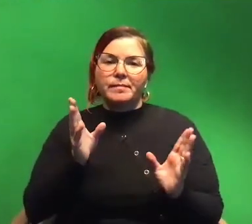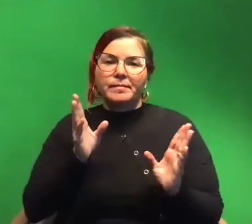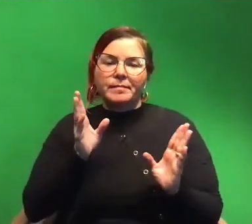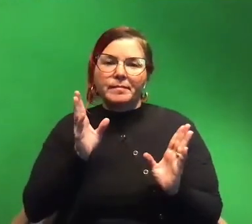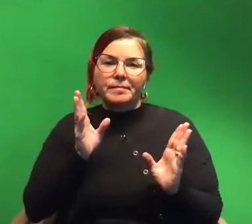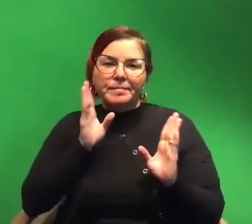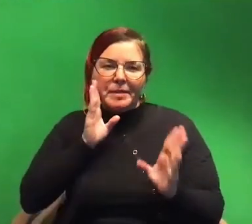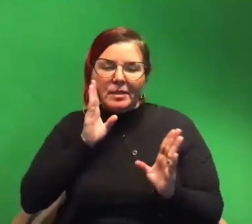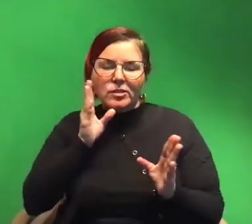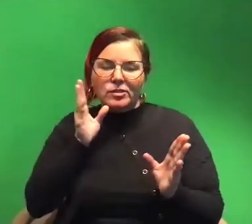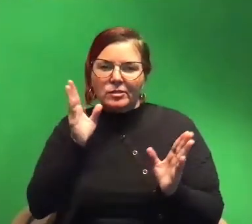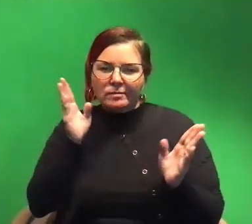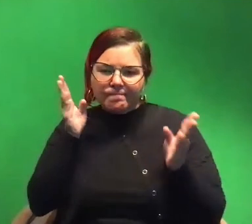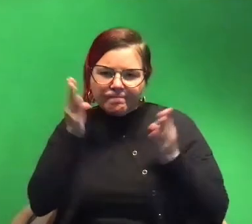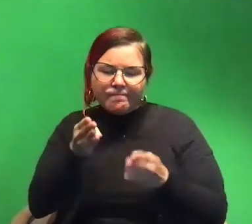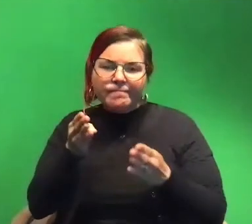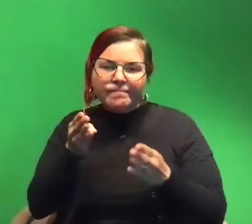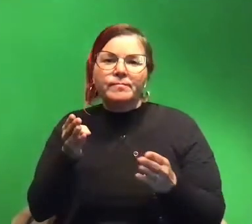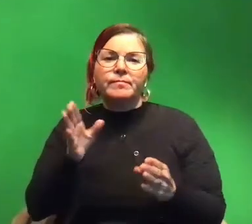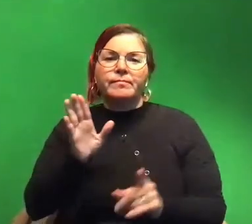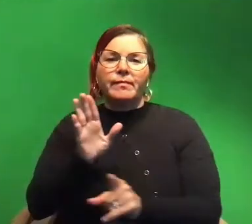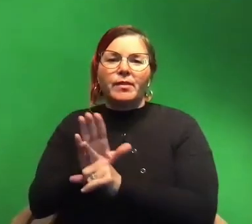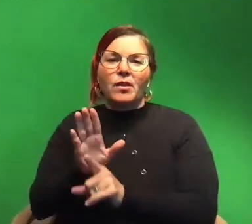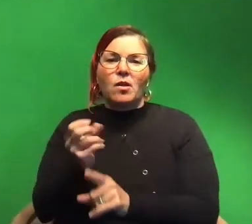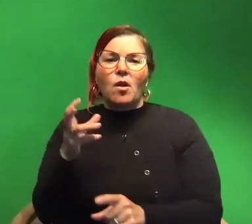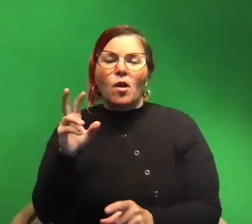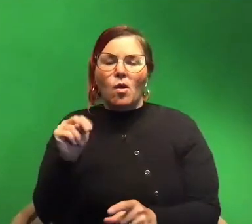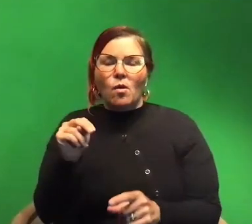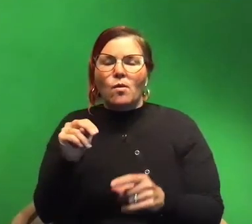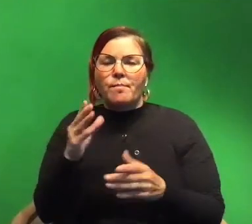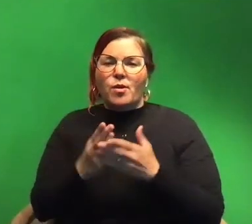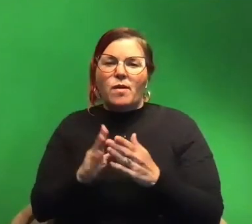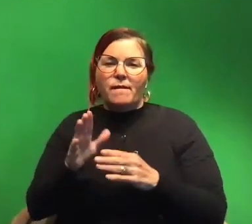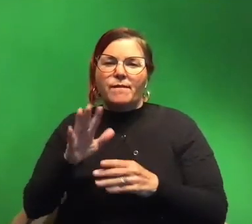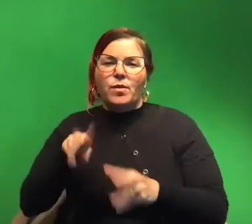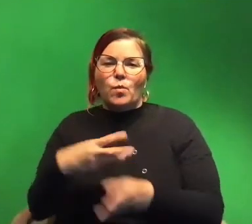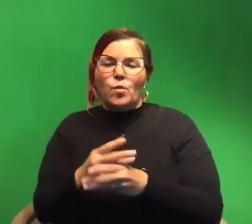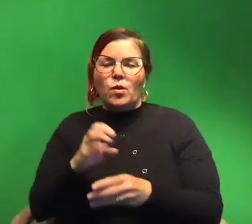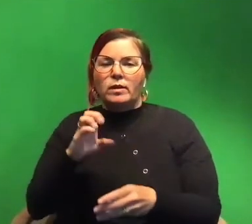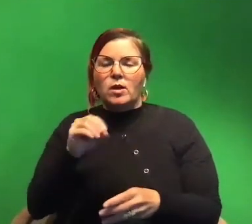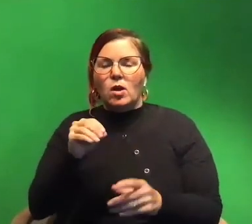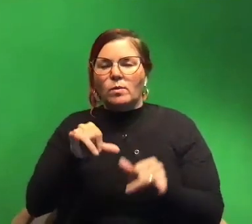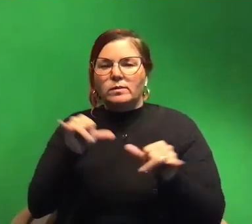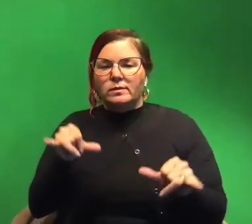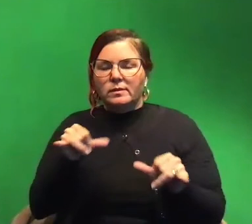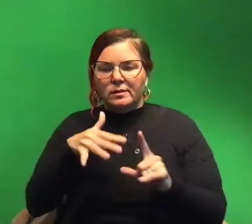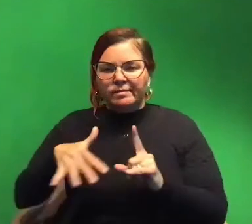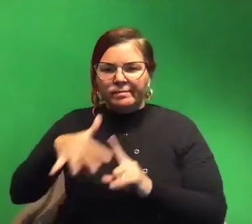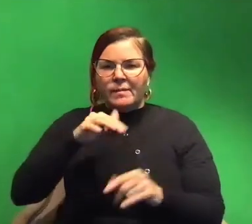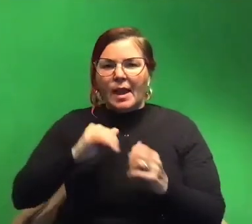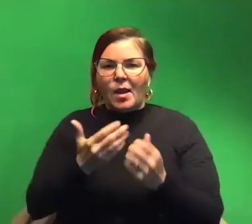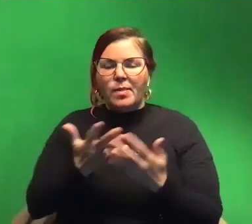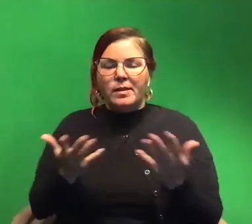close attention to their own little corner of the world and their ecosystem and how things are fitting